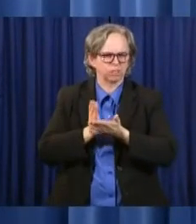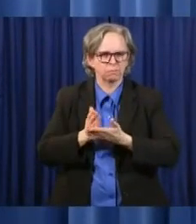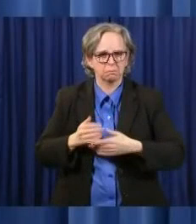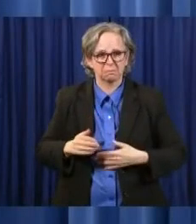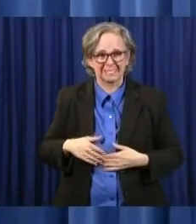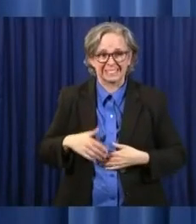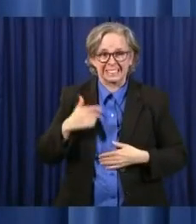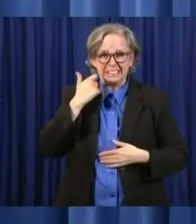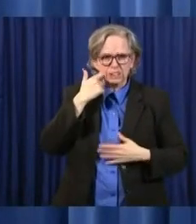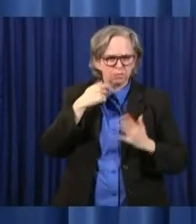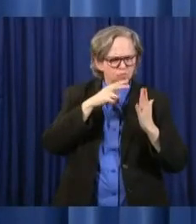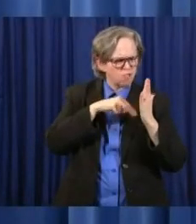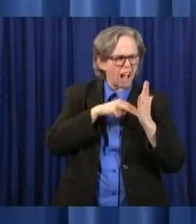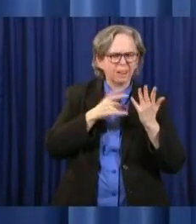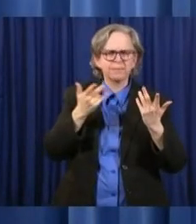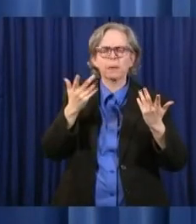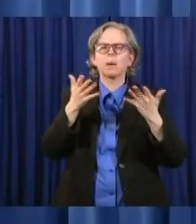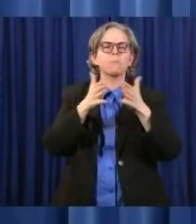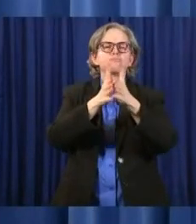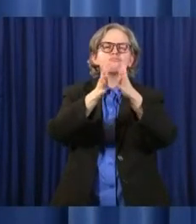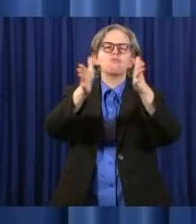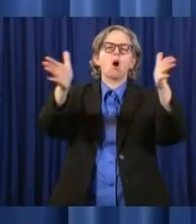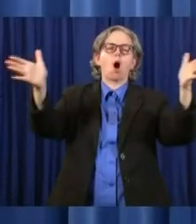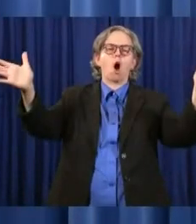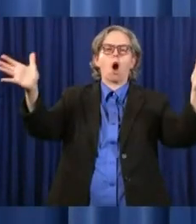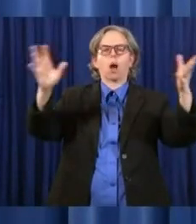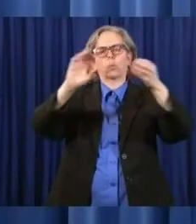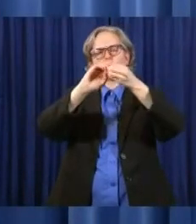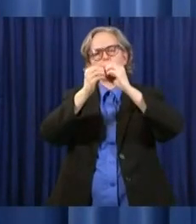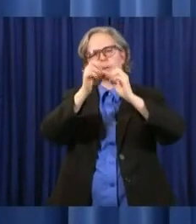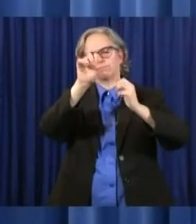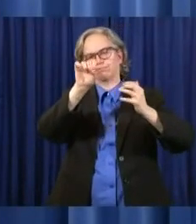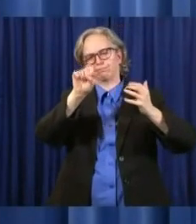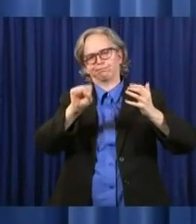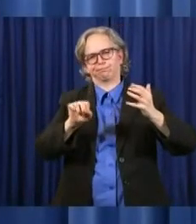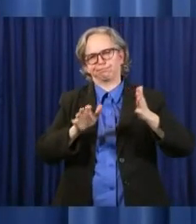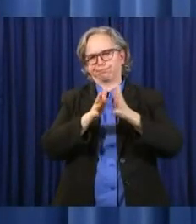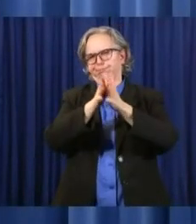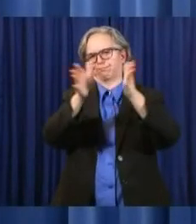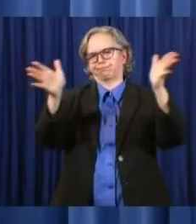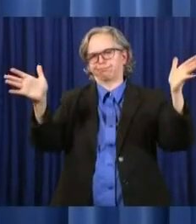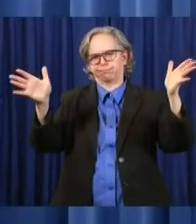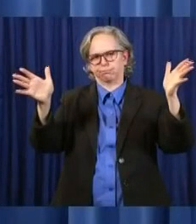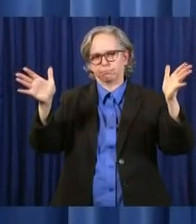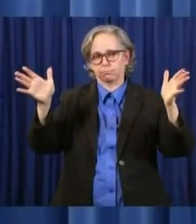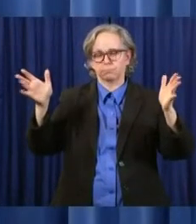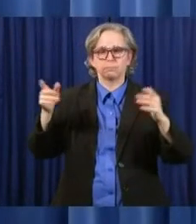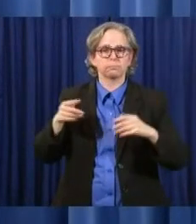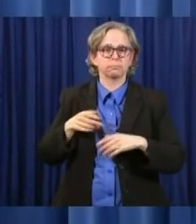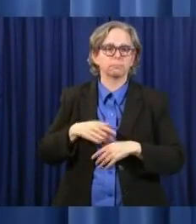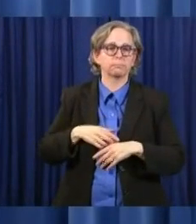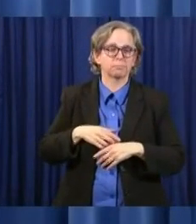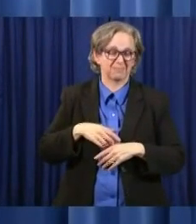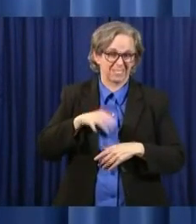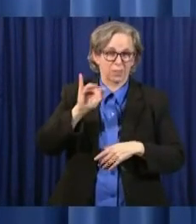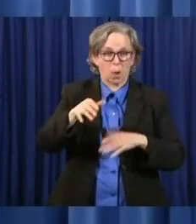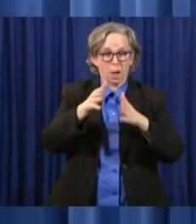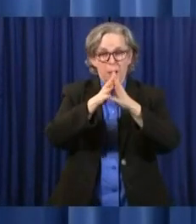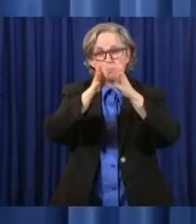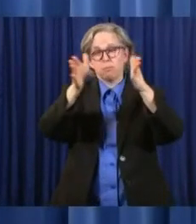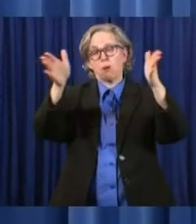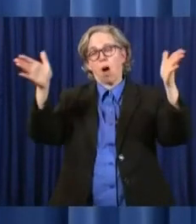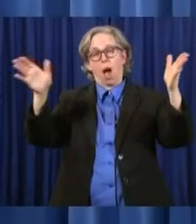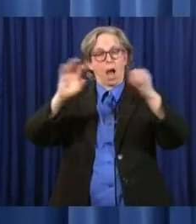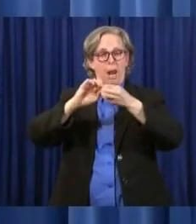was the big, broad numbers. That represents about a 3